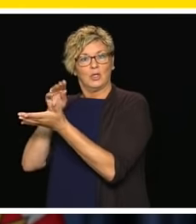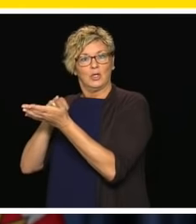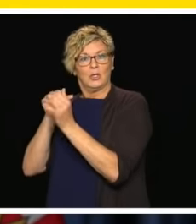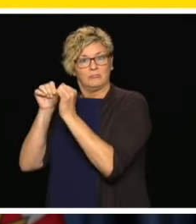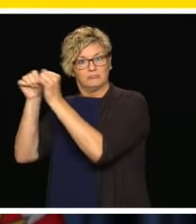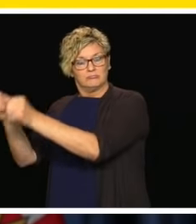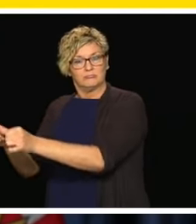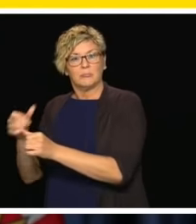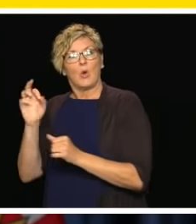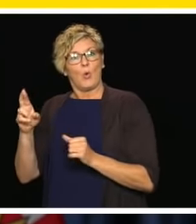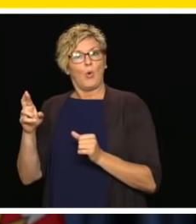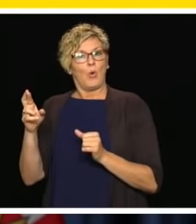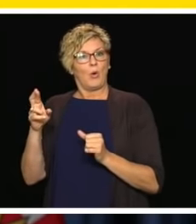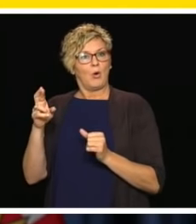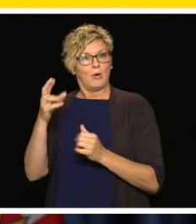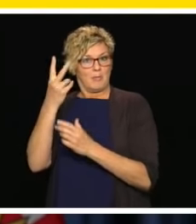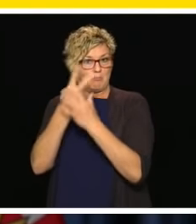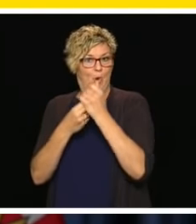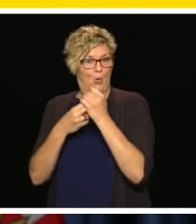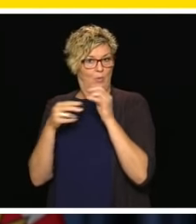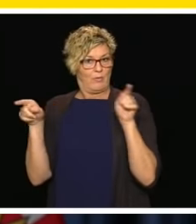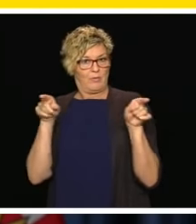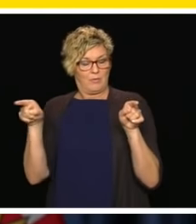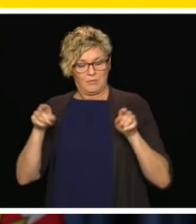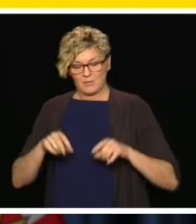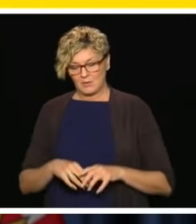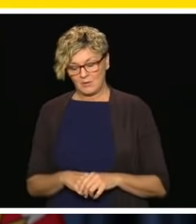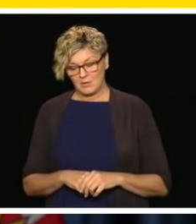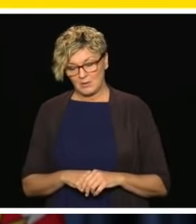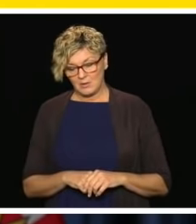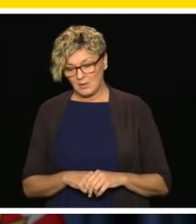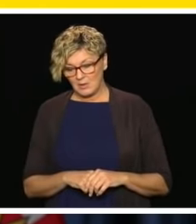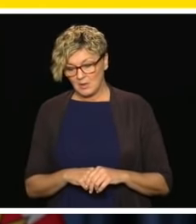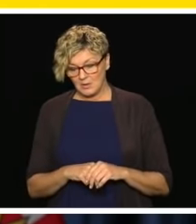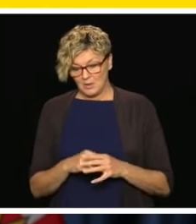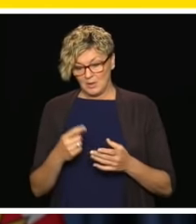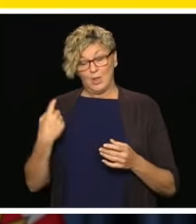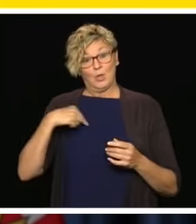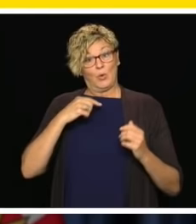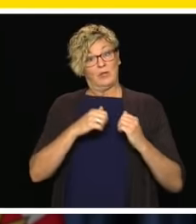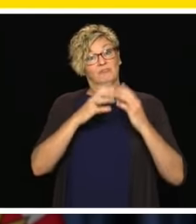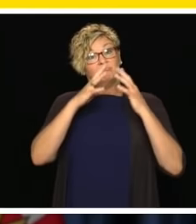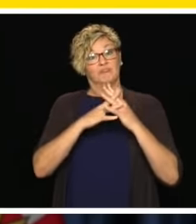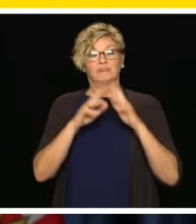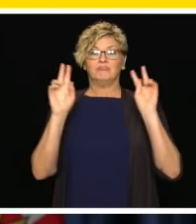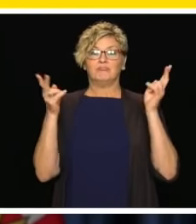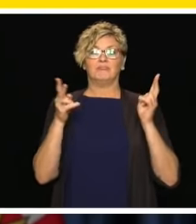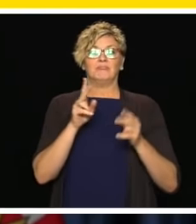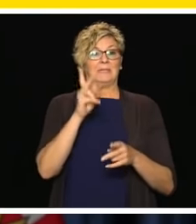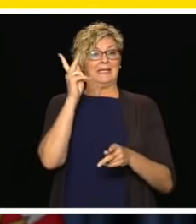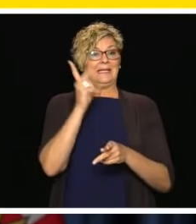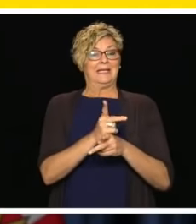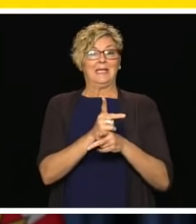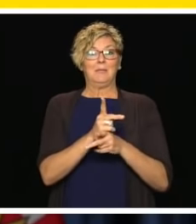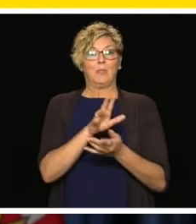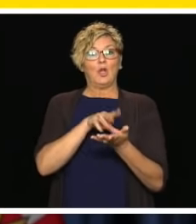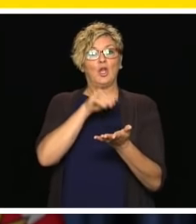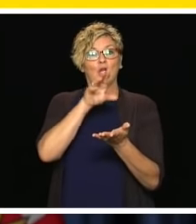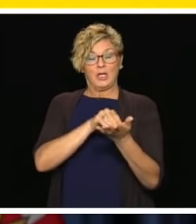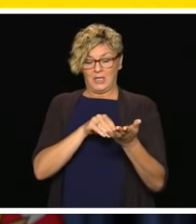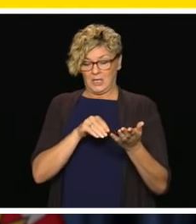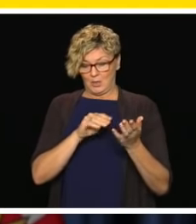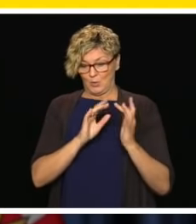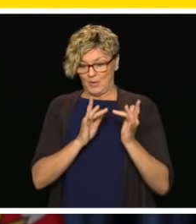the launch of this site at the end of March, hundreds of thousands of people are using this site. It is updated regularly with new